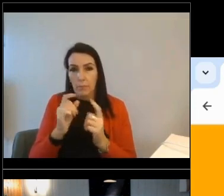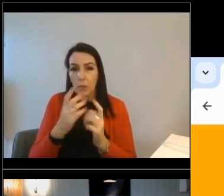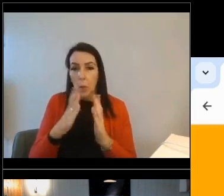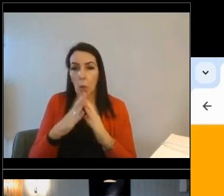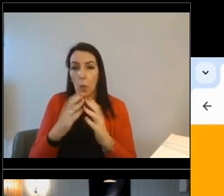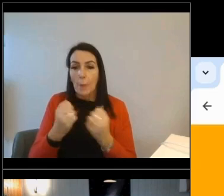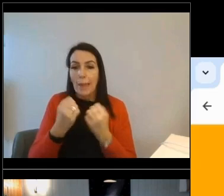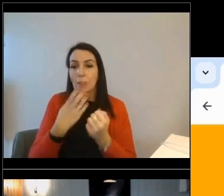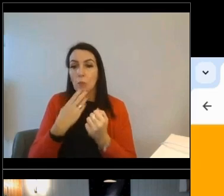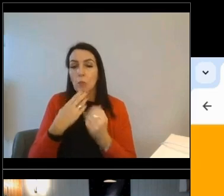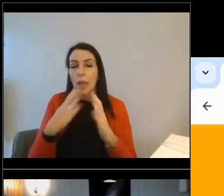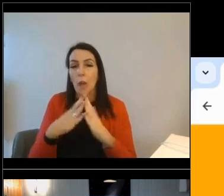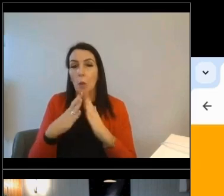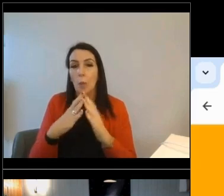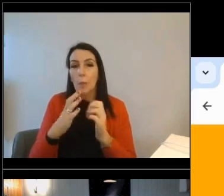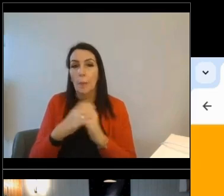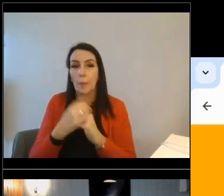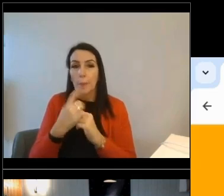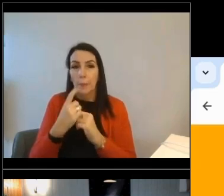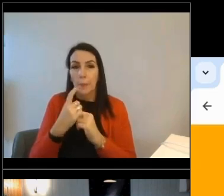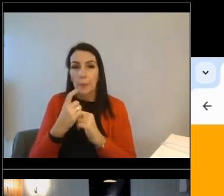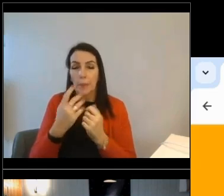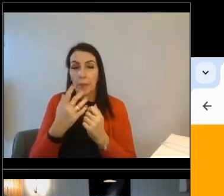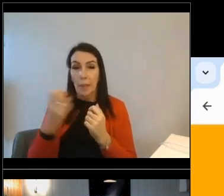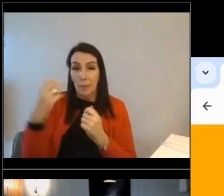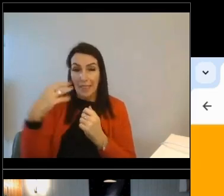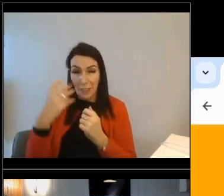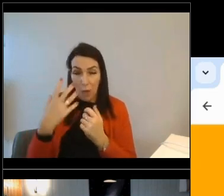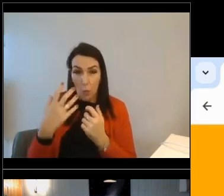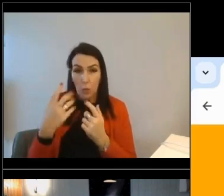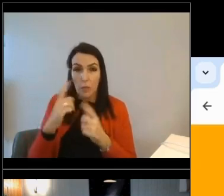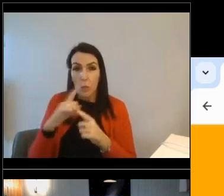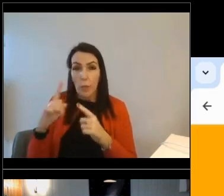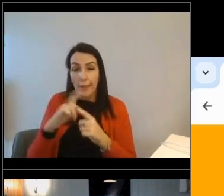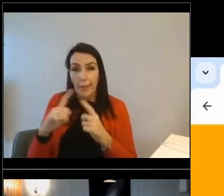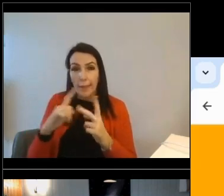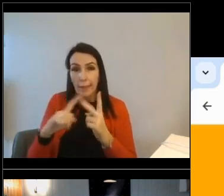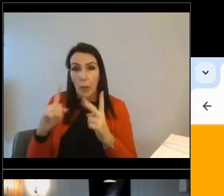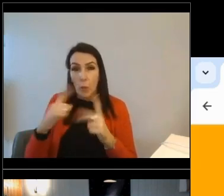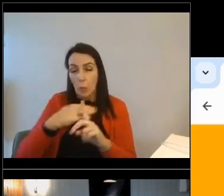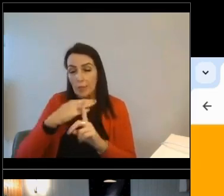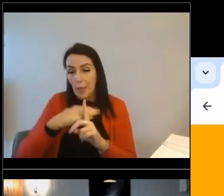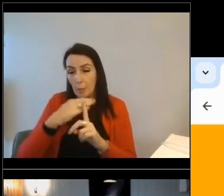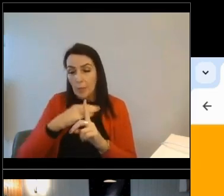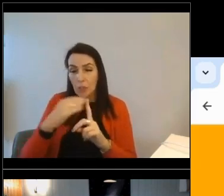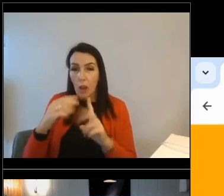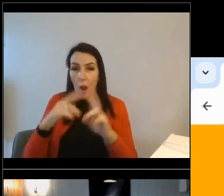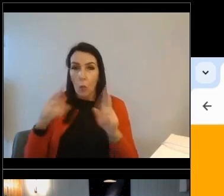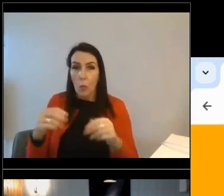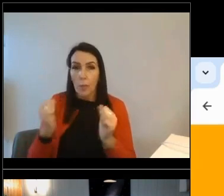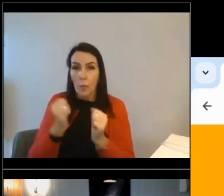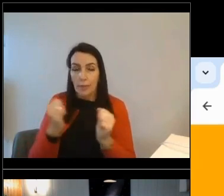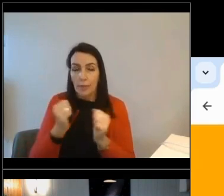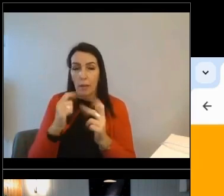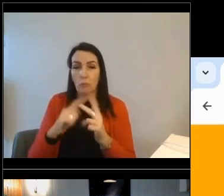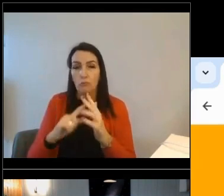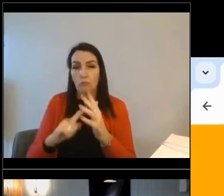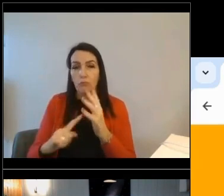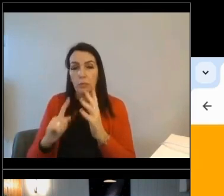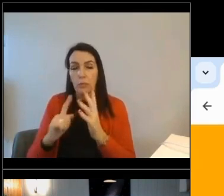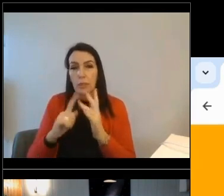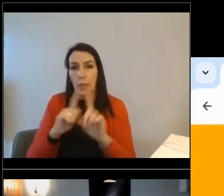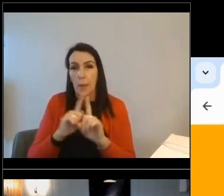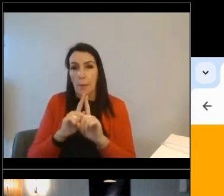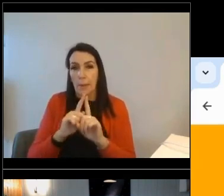home. So things like, you know, how many showers do you take a week? What temperature do you have your home in the wind? So that's all to say. But in the